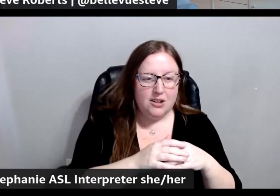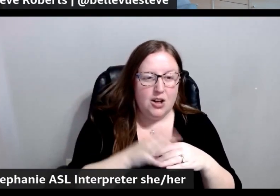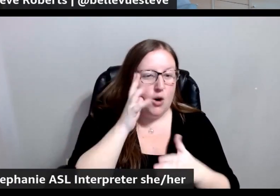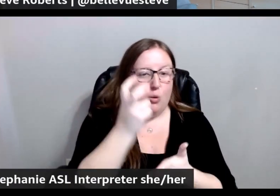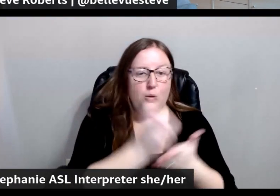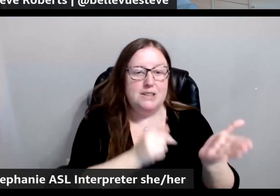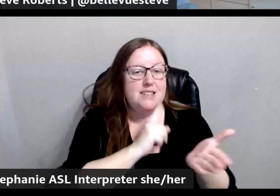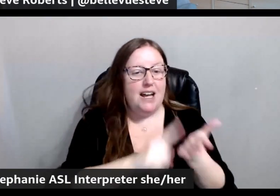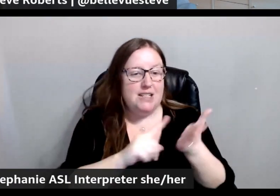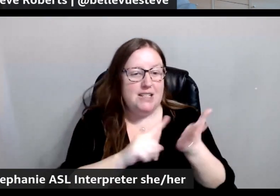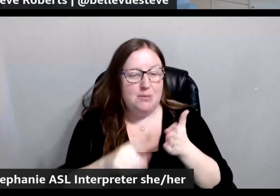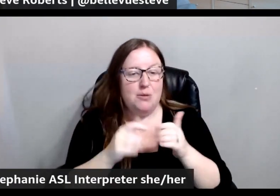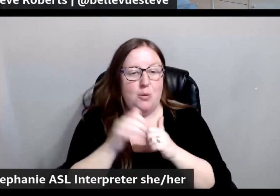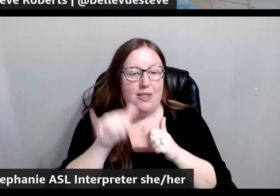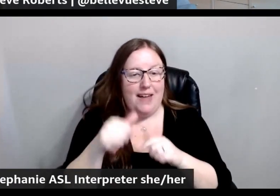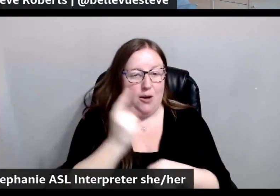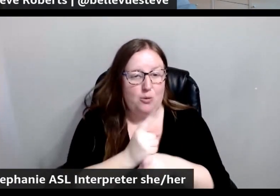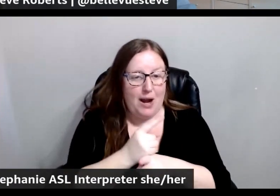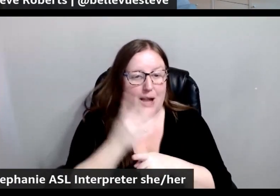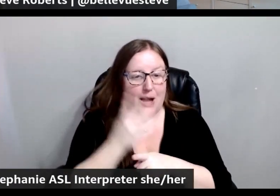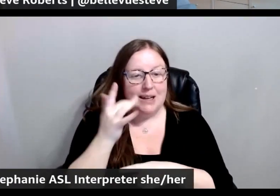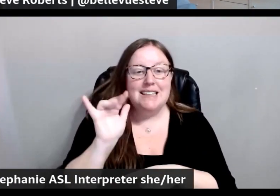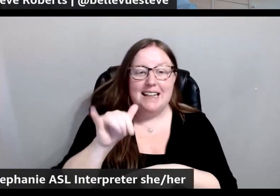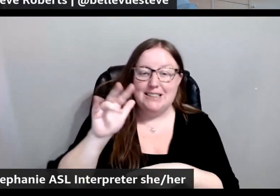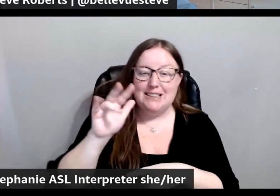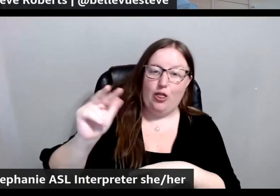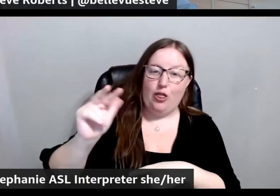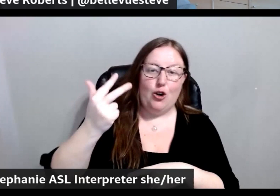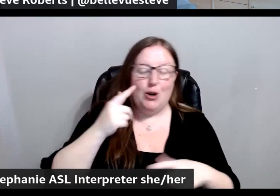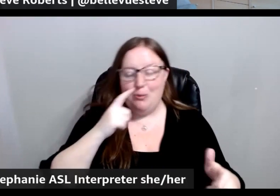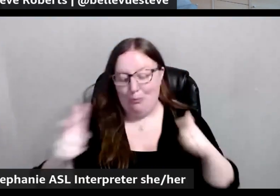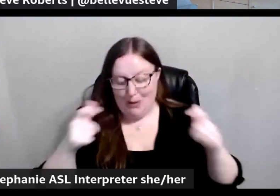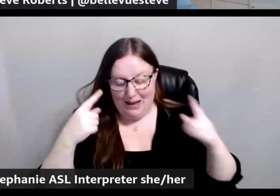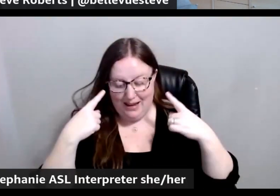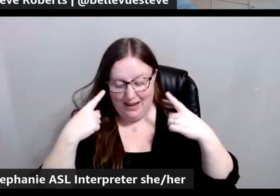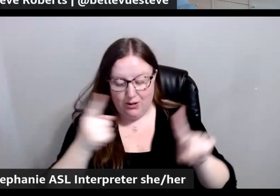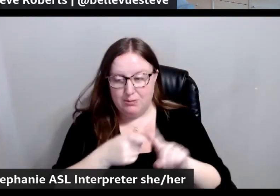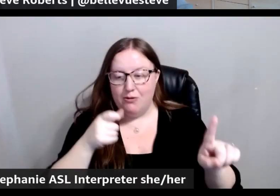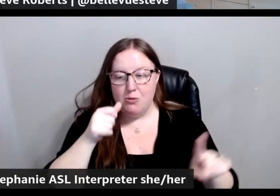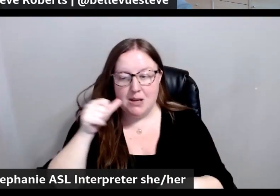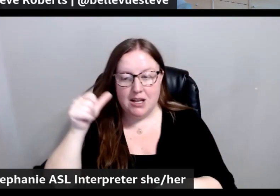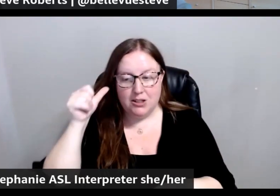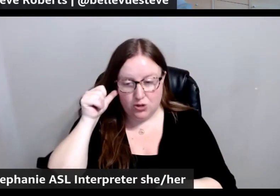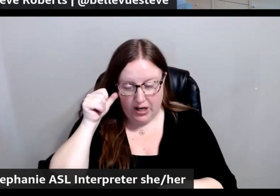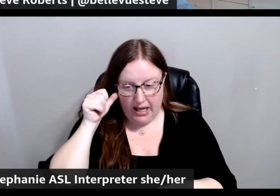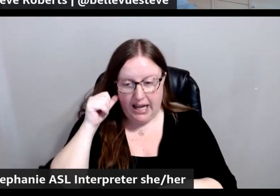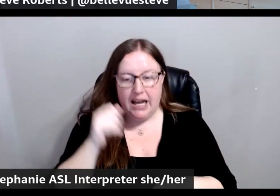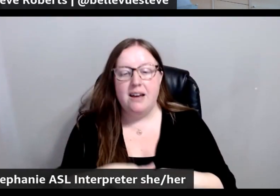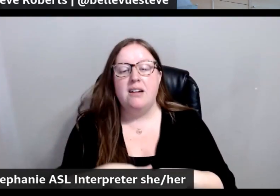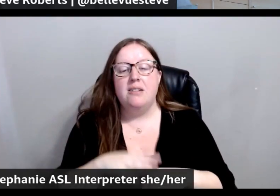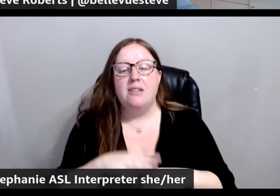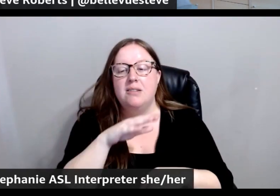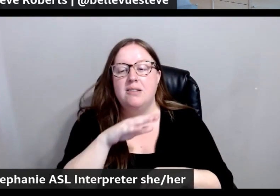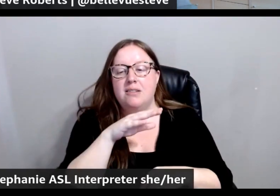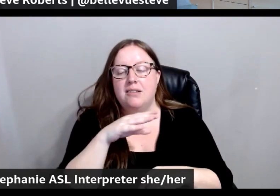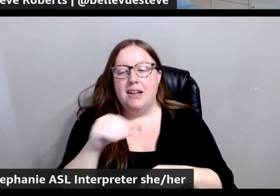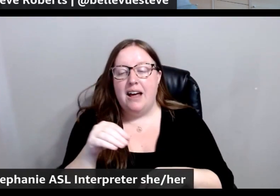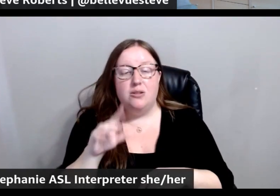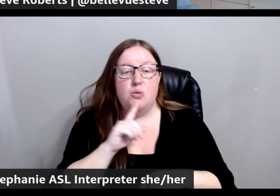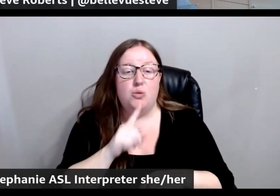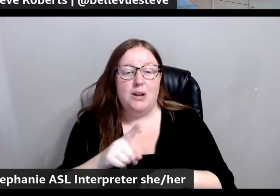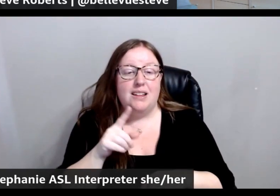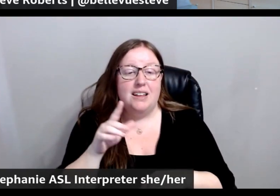deep. You'll dive deeper on that, right? Because that's the third big key argument from yesterday. And, you know, it's free for